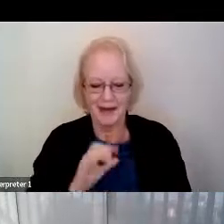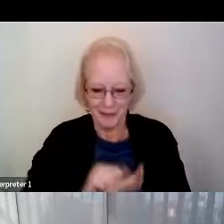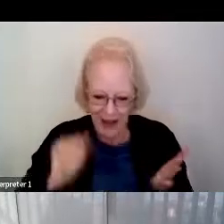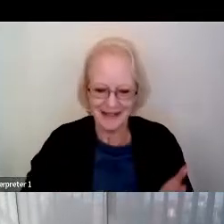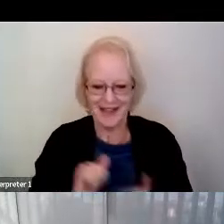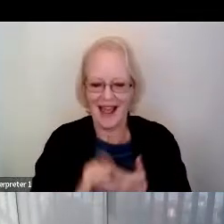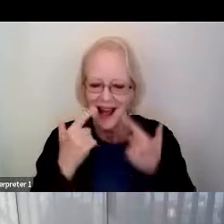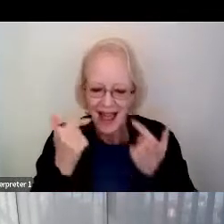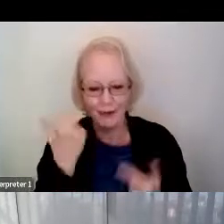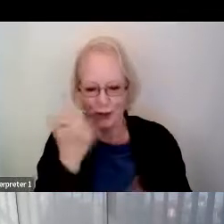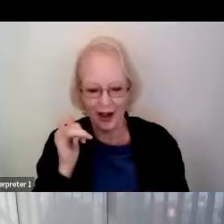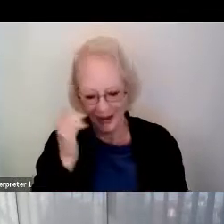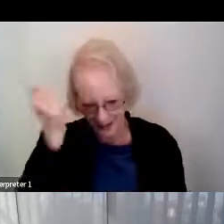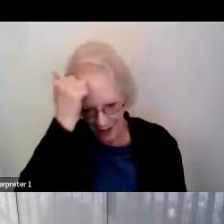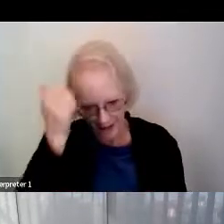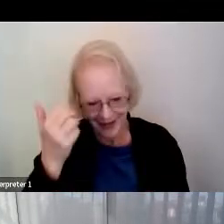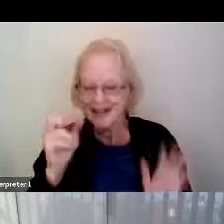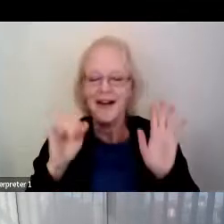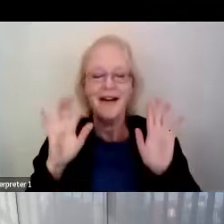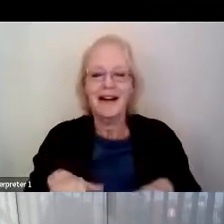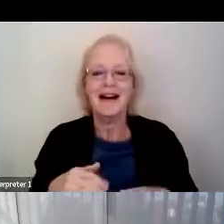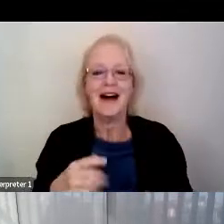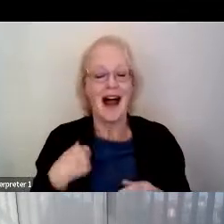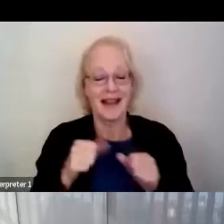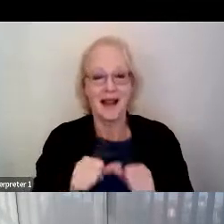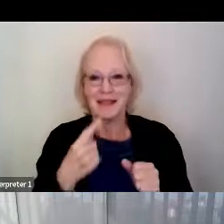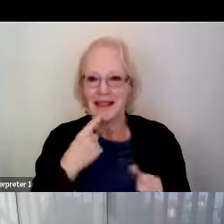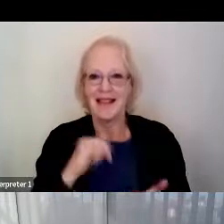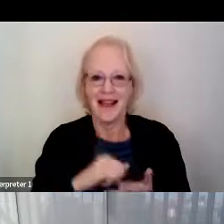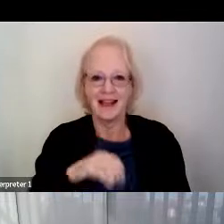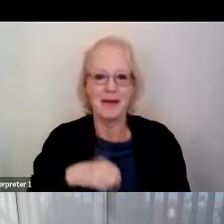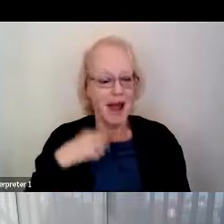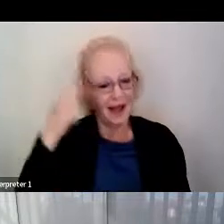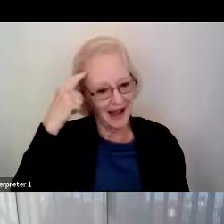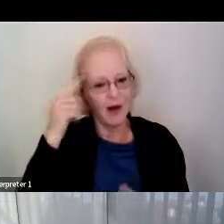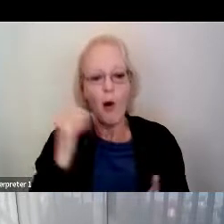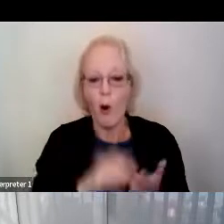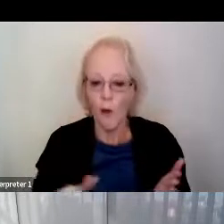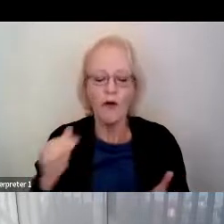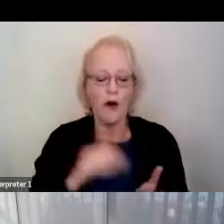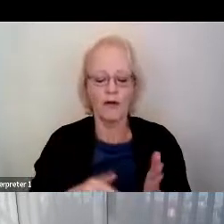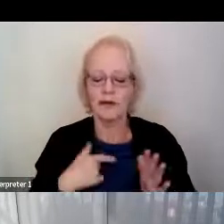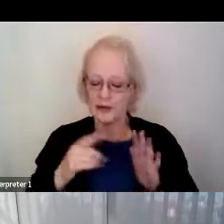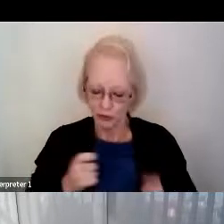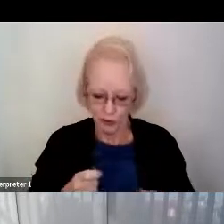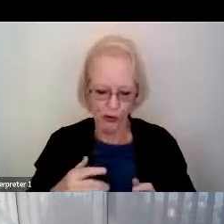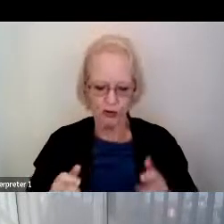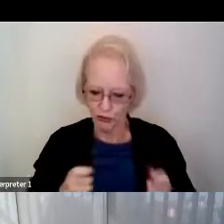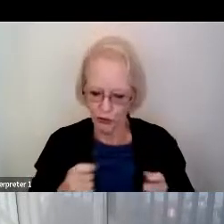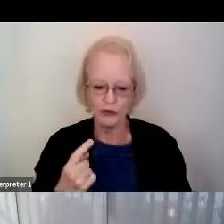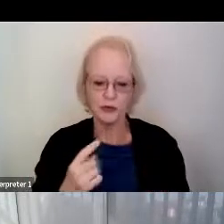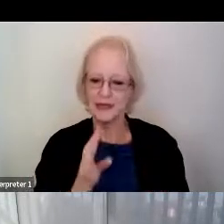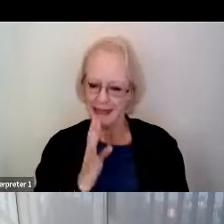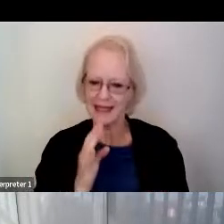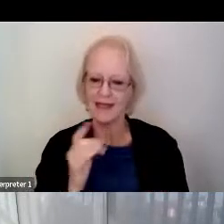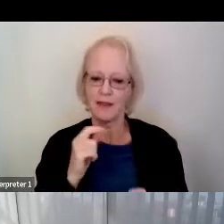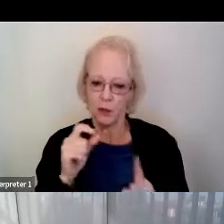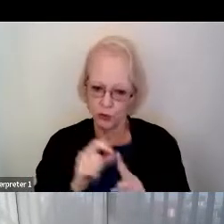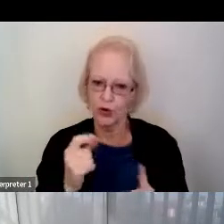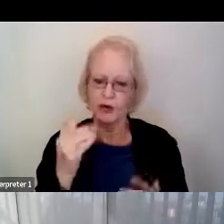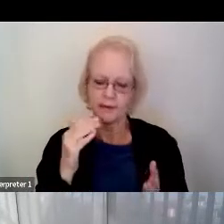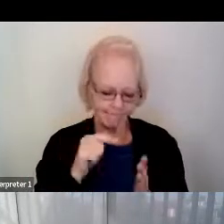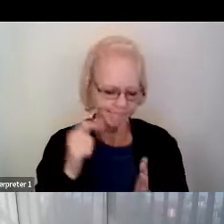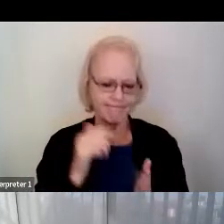You look like a dummy. I kept saying that in my head over and over, and I did it. I took control of myself back and continued the recording session.